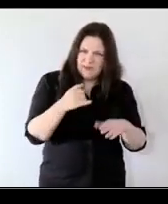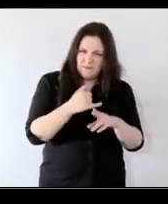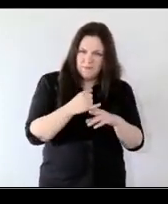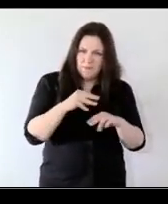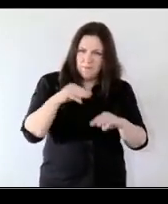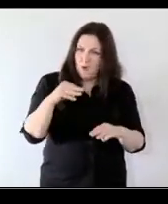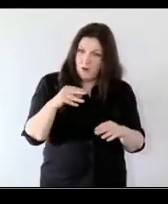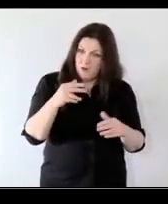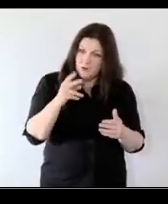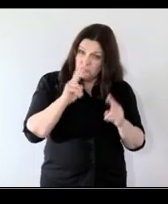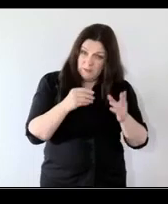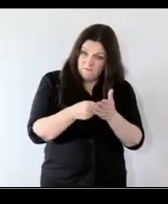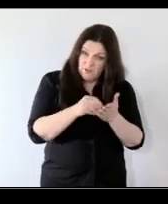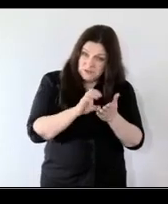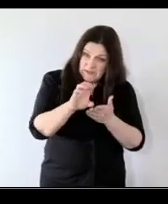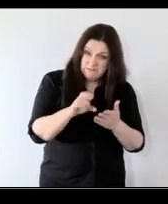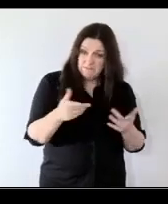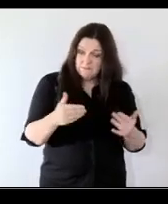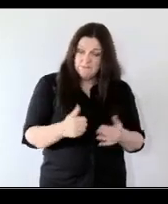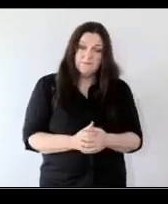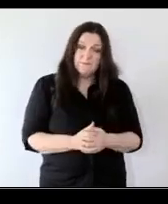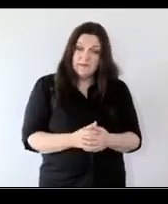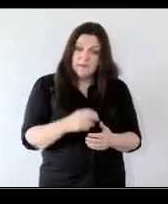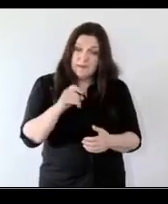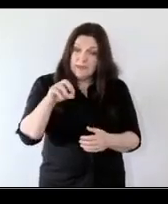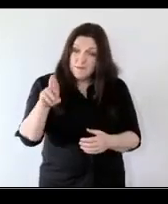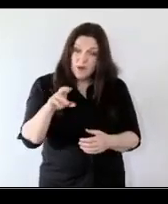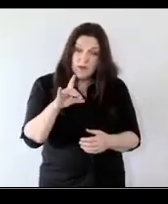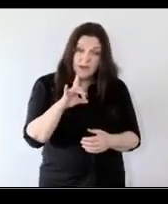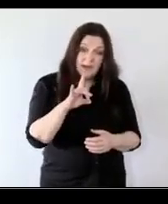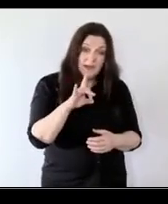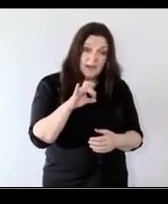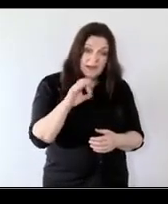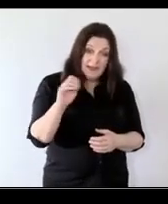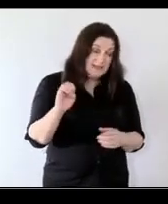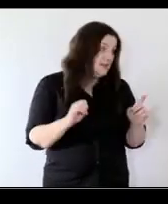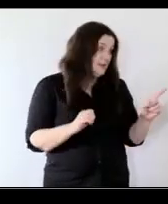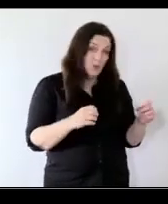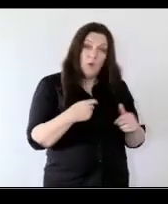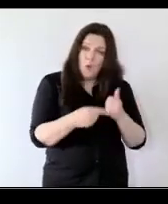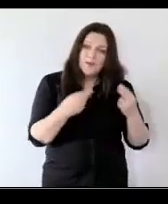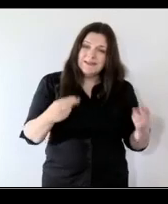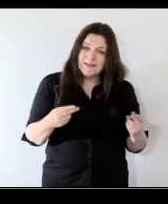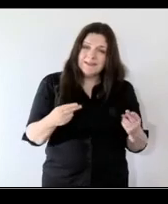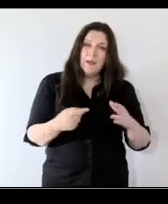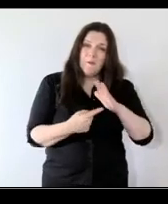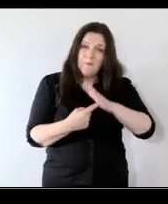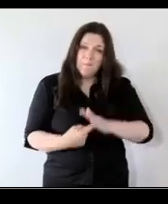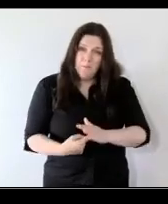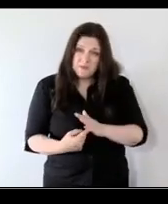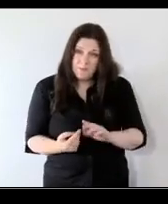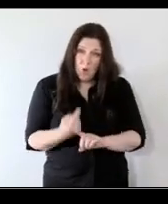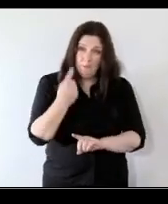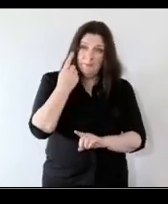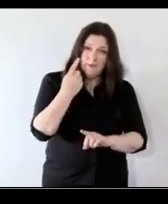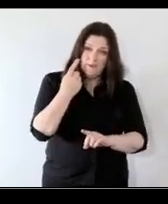approaches that's where we should be funding investing emir kate bernie i i think yes we always need the bottom-up and community development